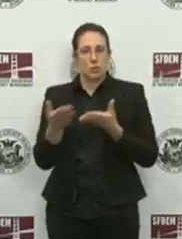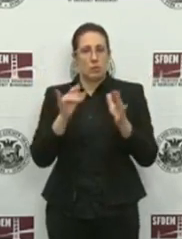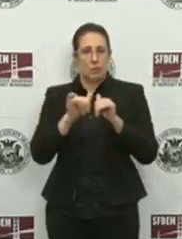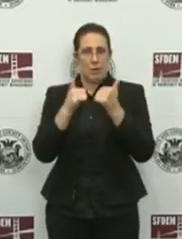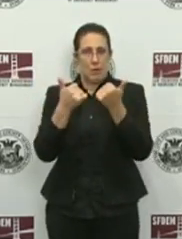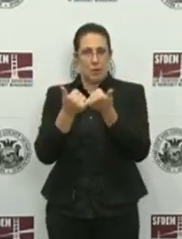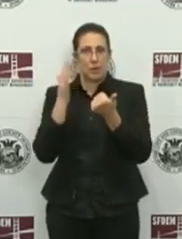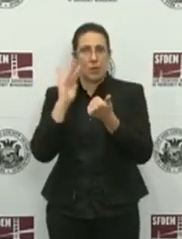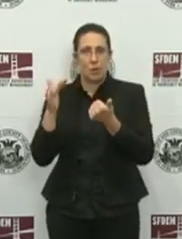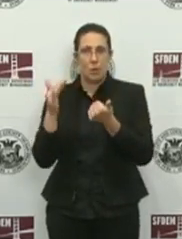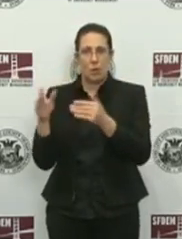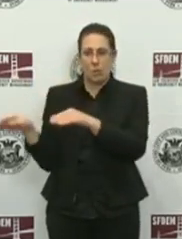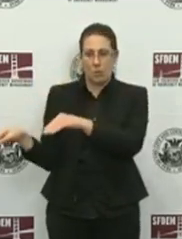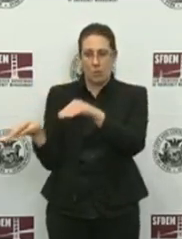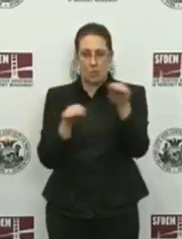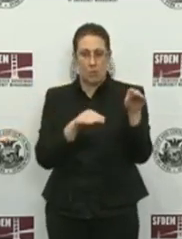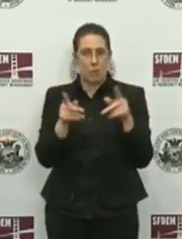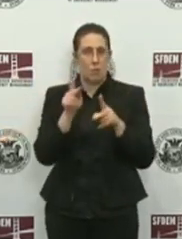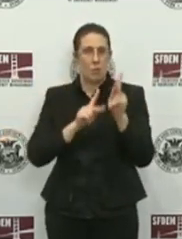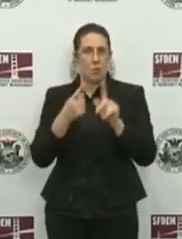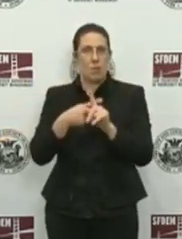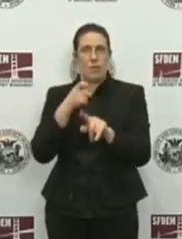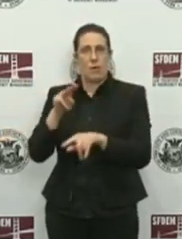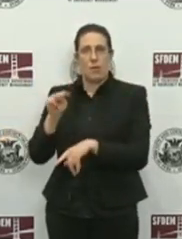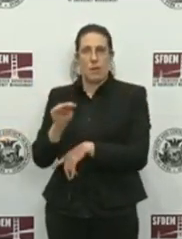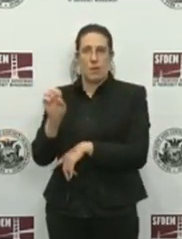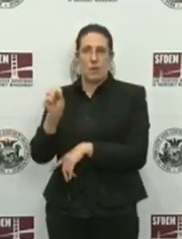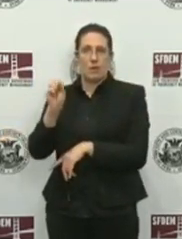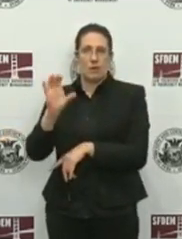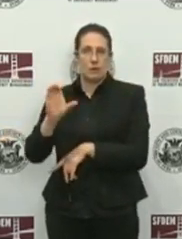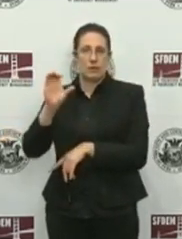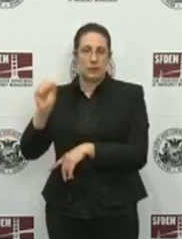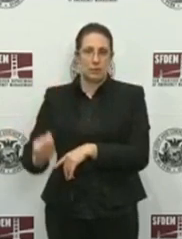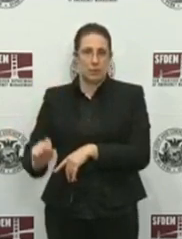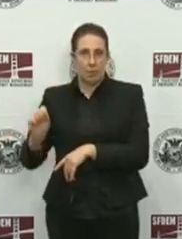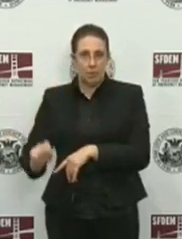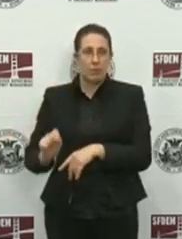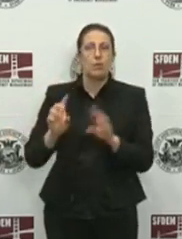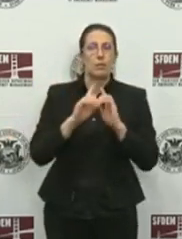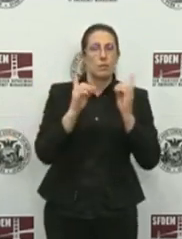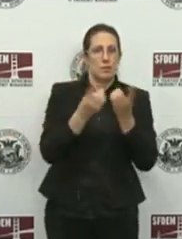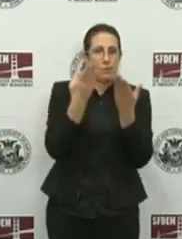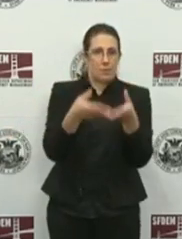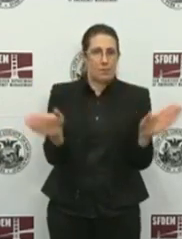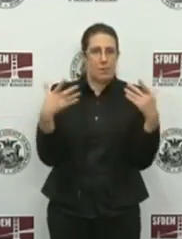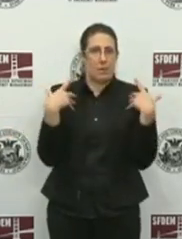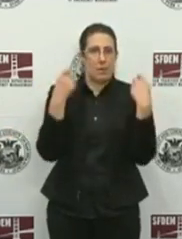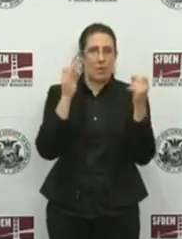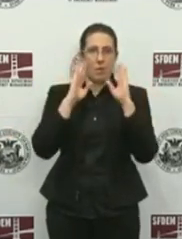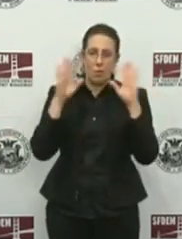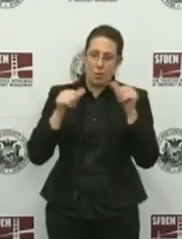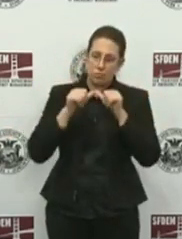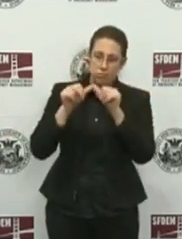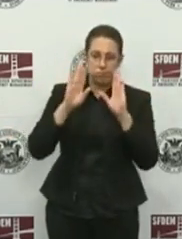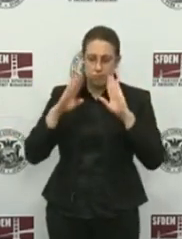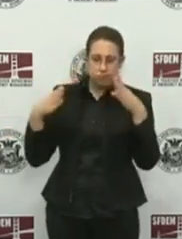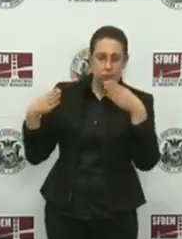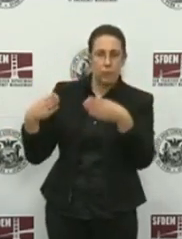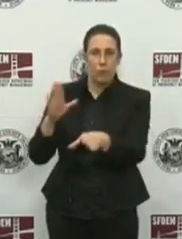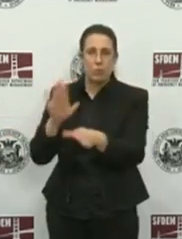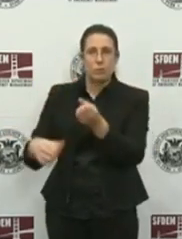effort to move guests out of MSC South, while the Department of Public Health will continue to focus on providing